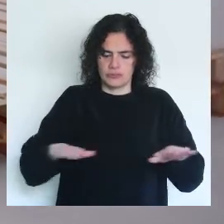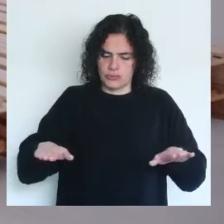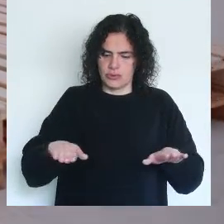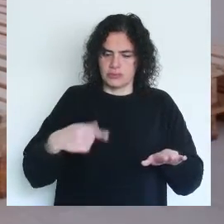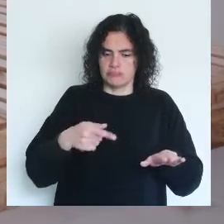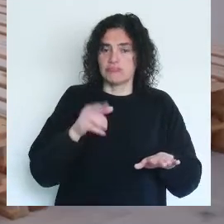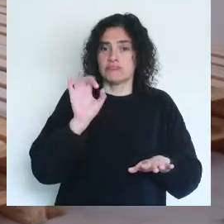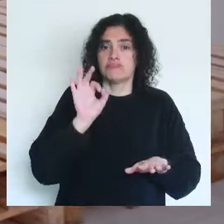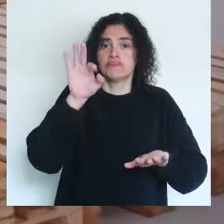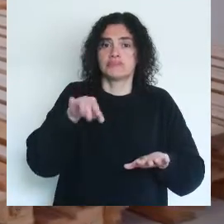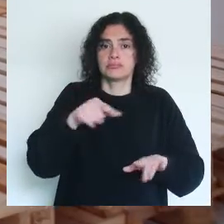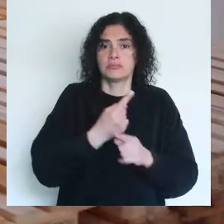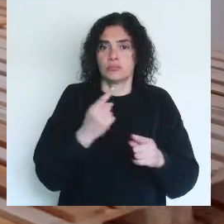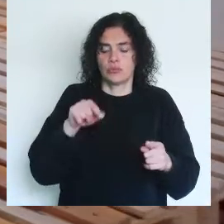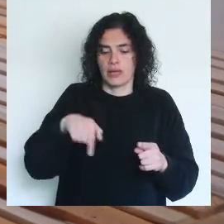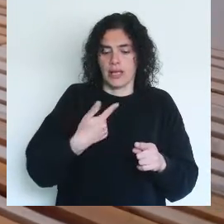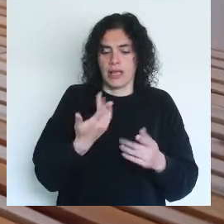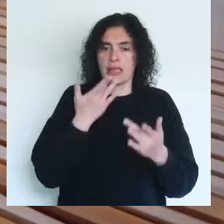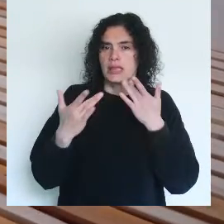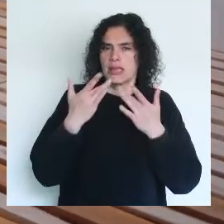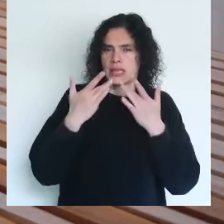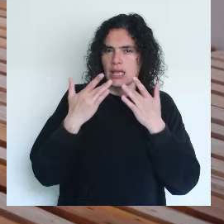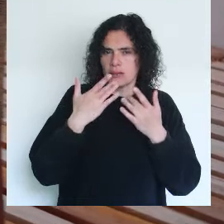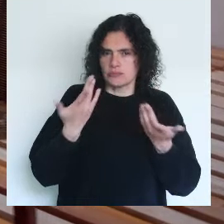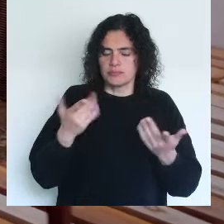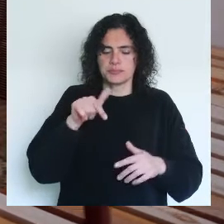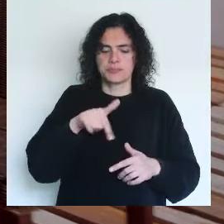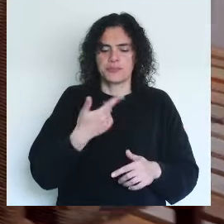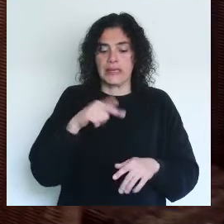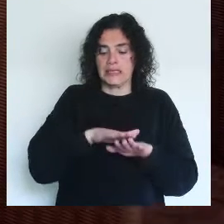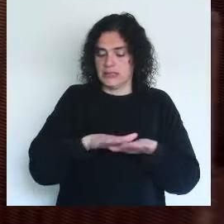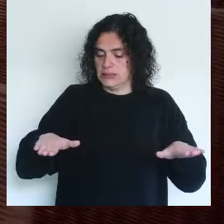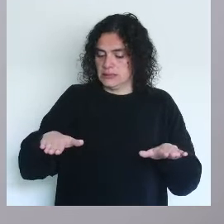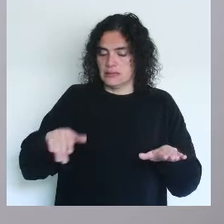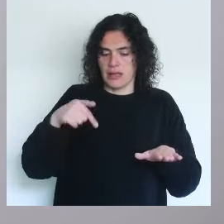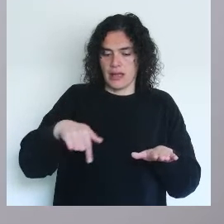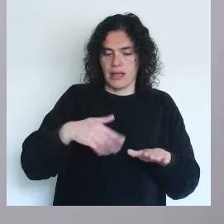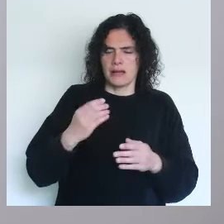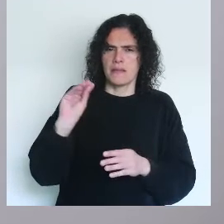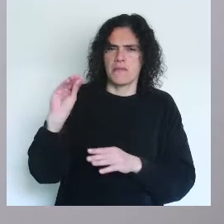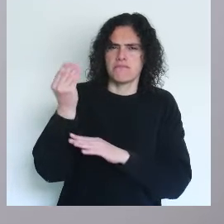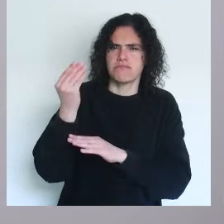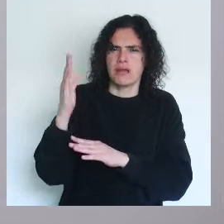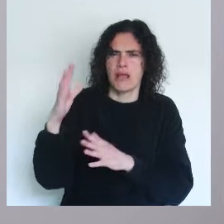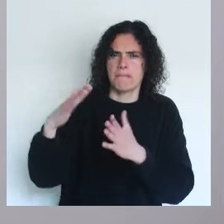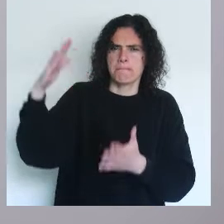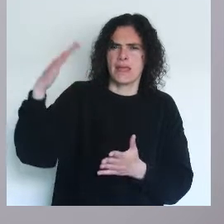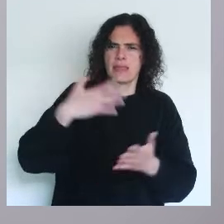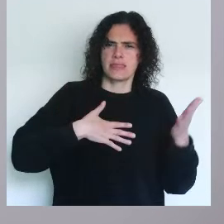have the stage suggested, because it was a theatre play. On this stage you have this oversized